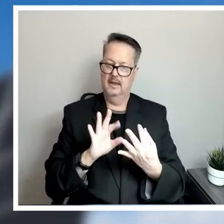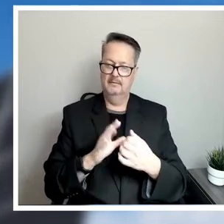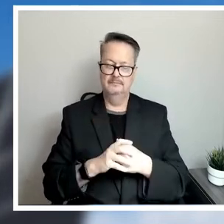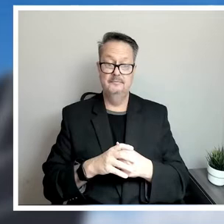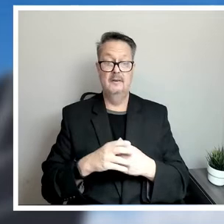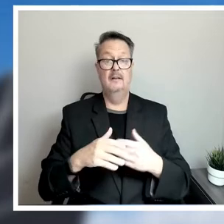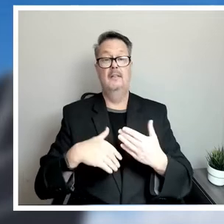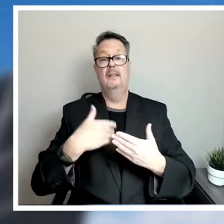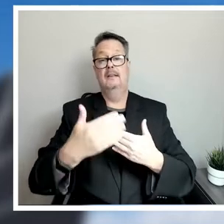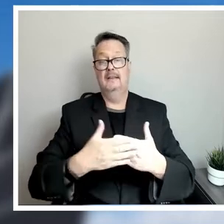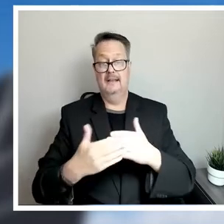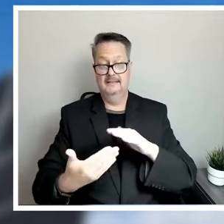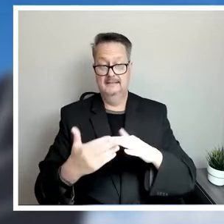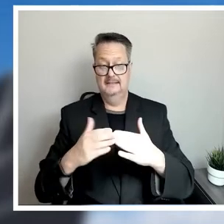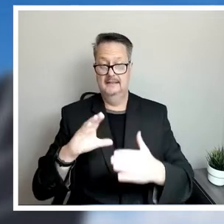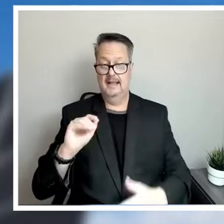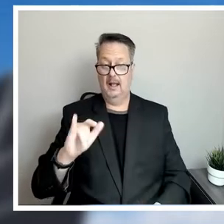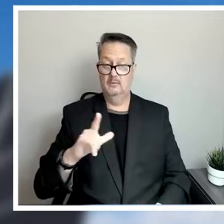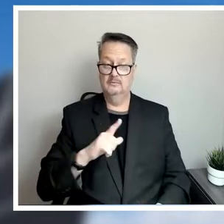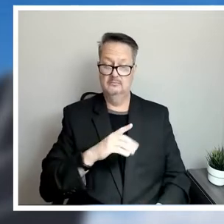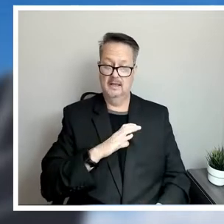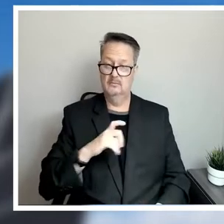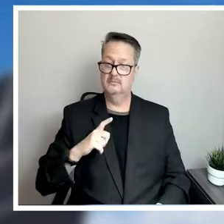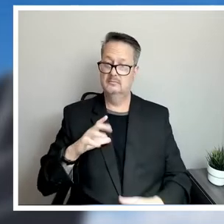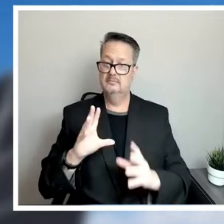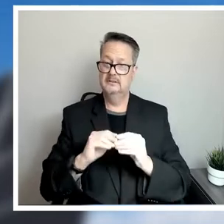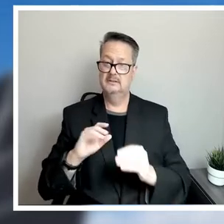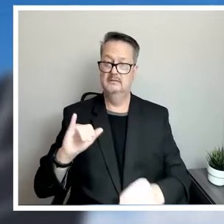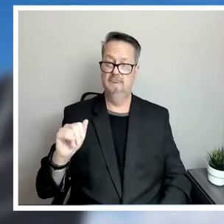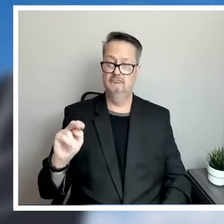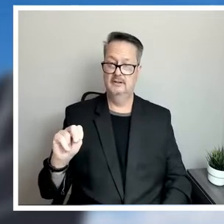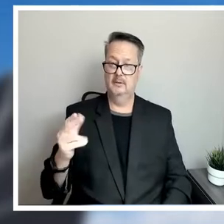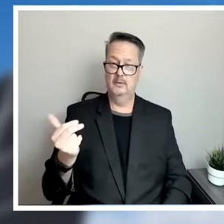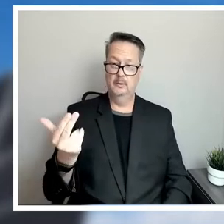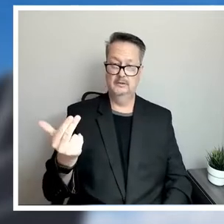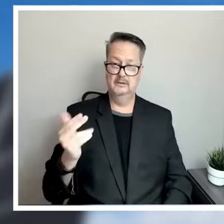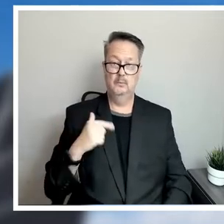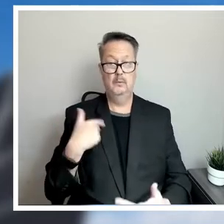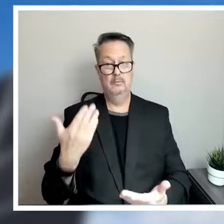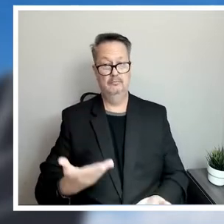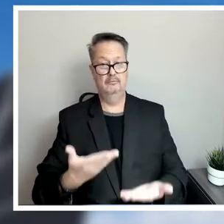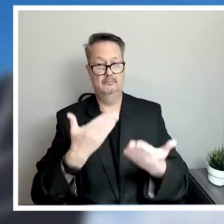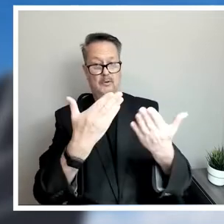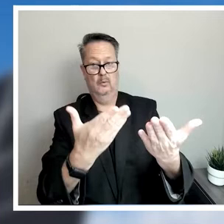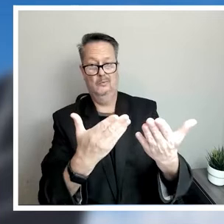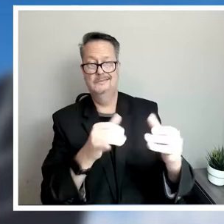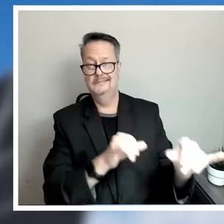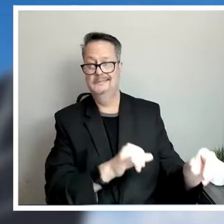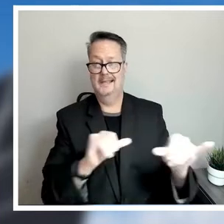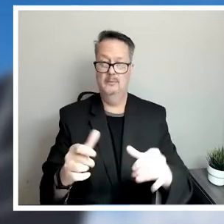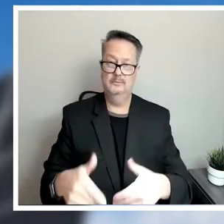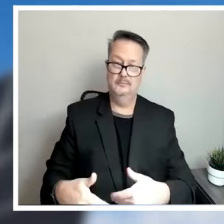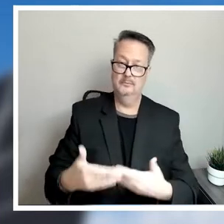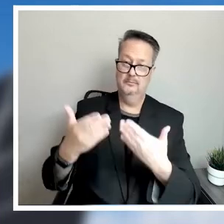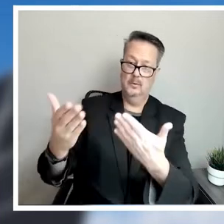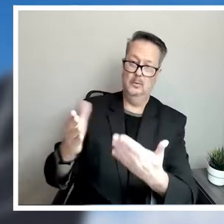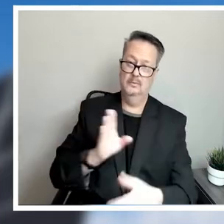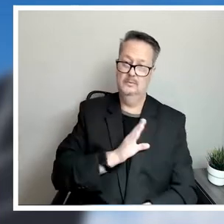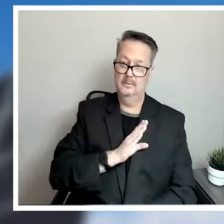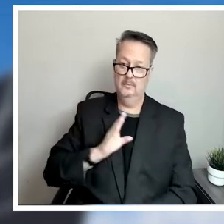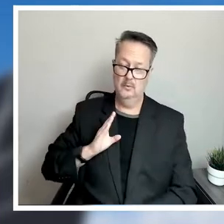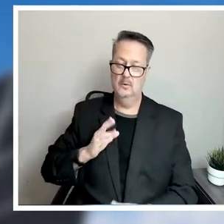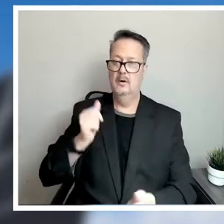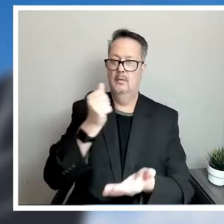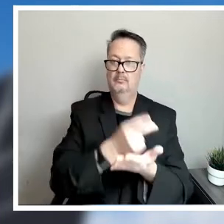Council meeting on January 13th we would propose to City Council in a very similar fashion as we do to our board approval for both the the base rate